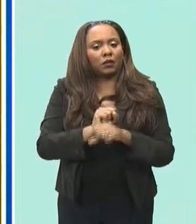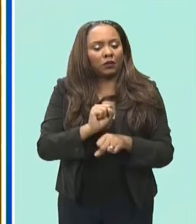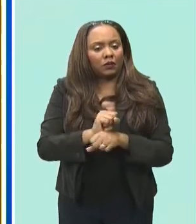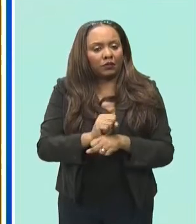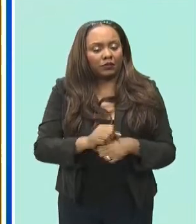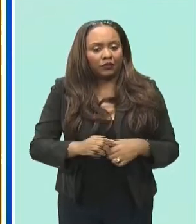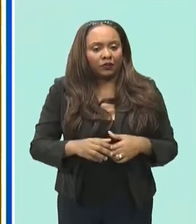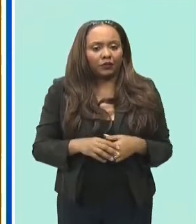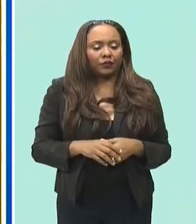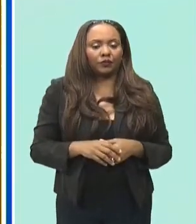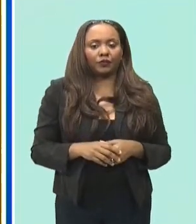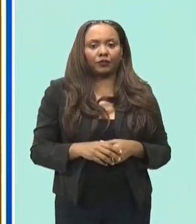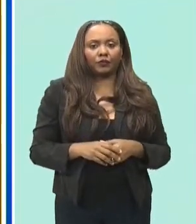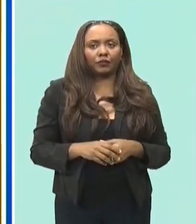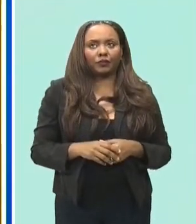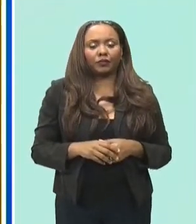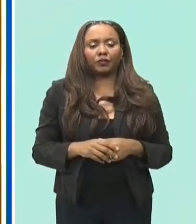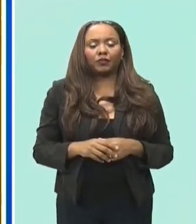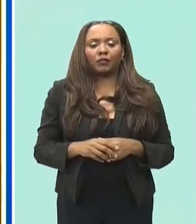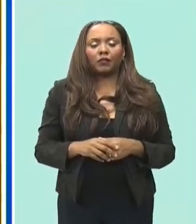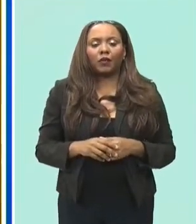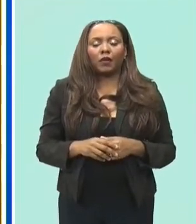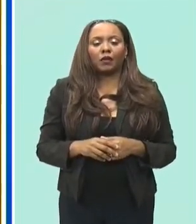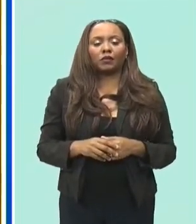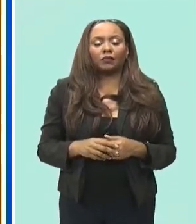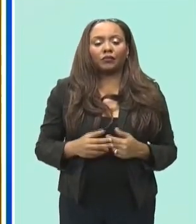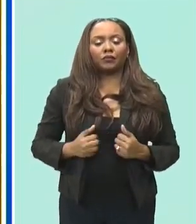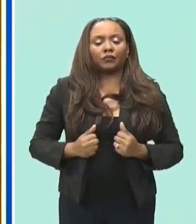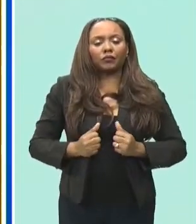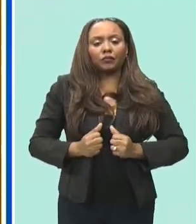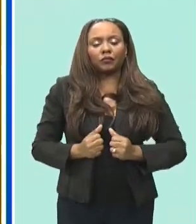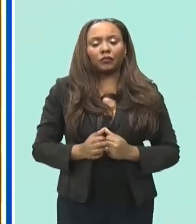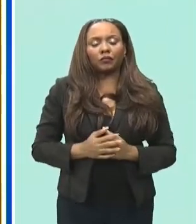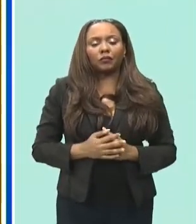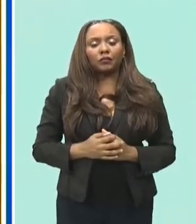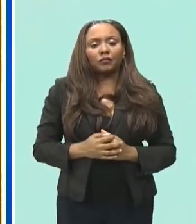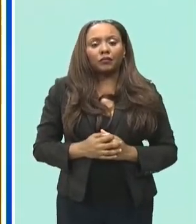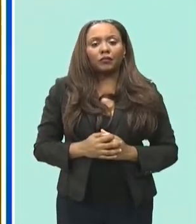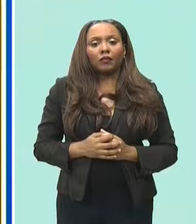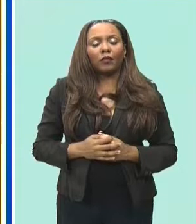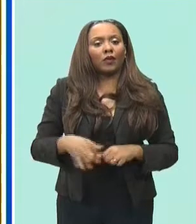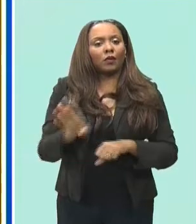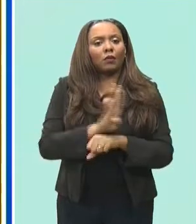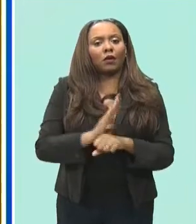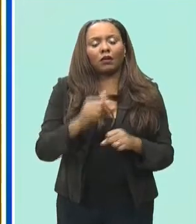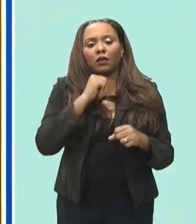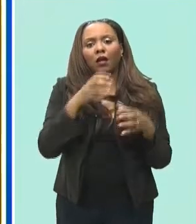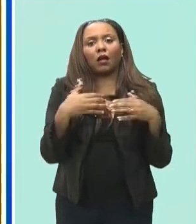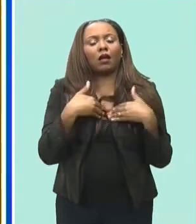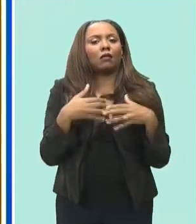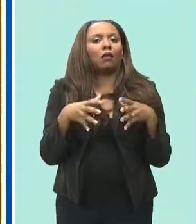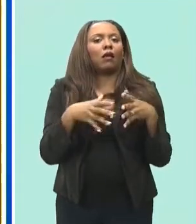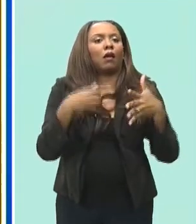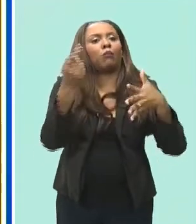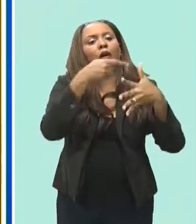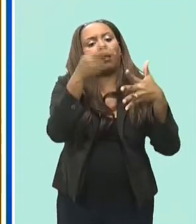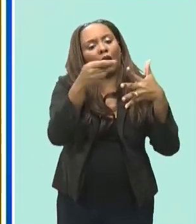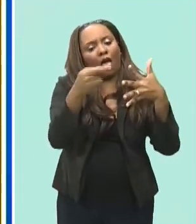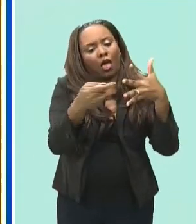does not have a surplus of resources okay